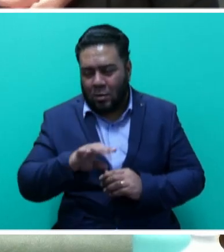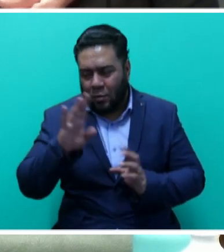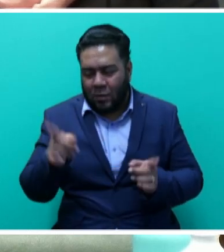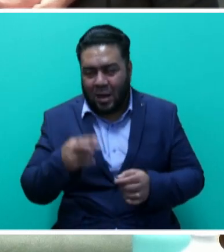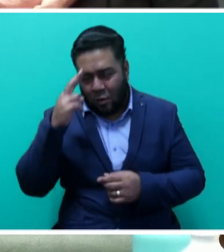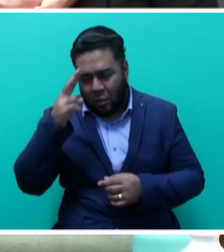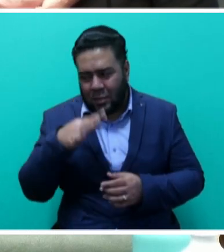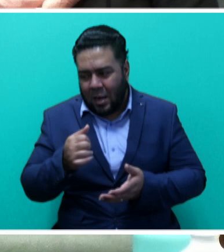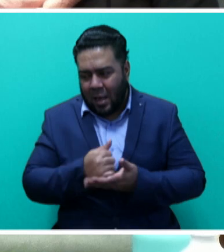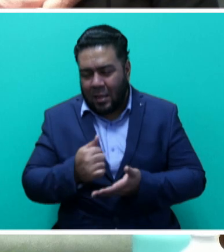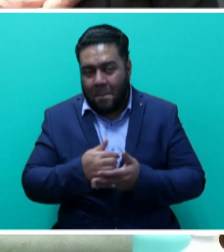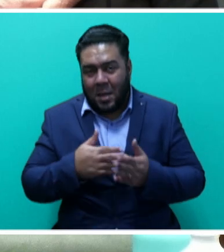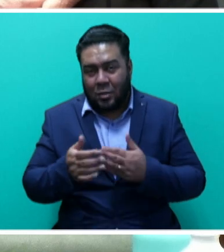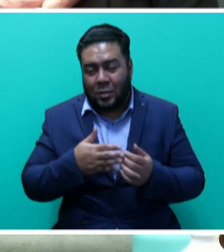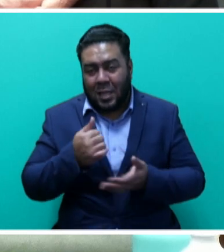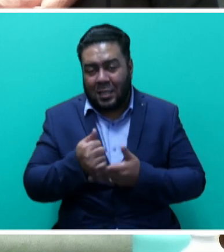Management Act of 1998.